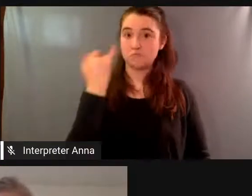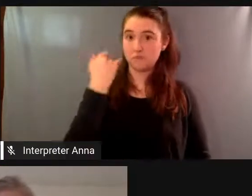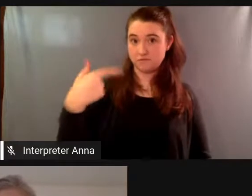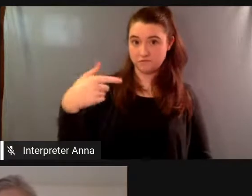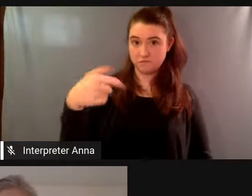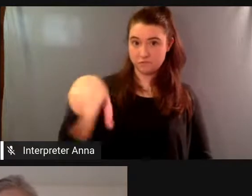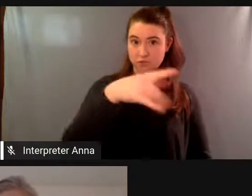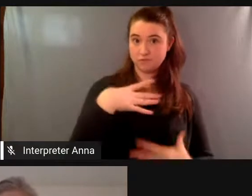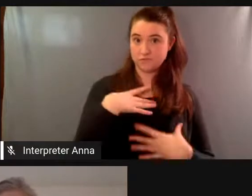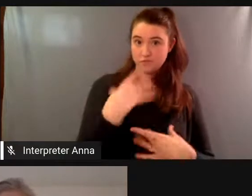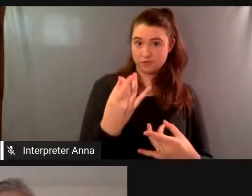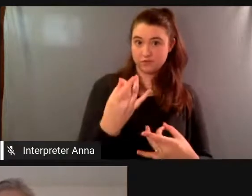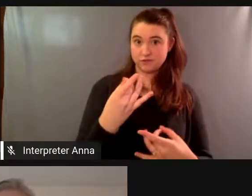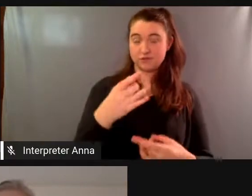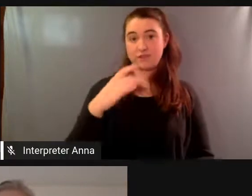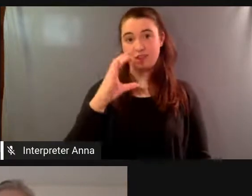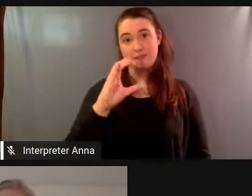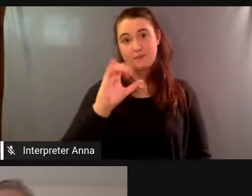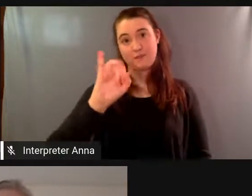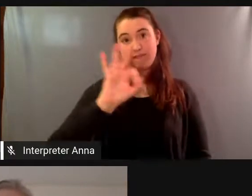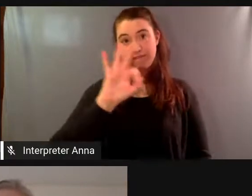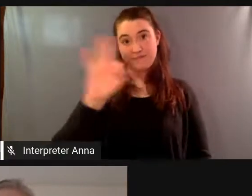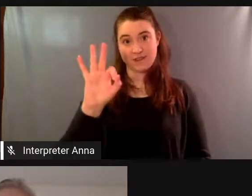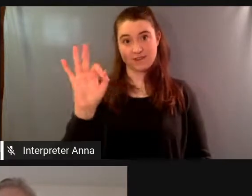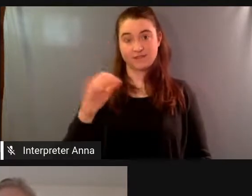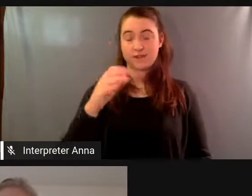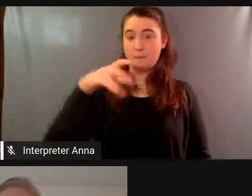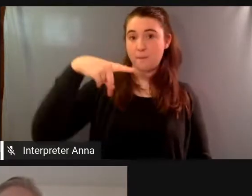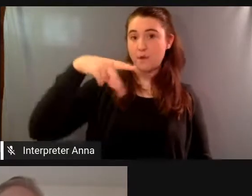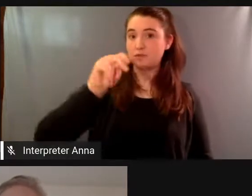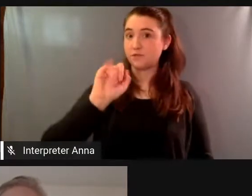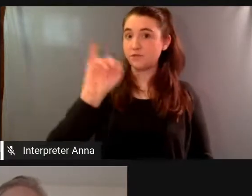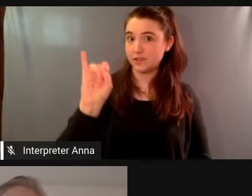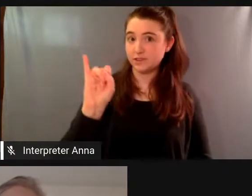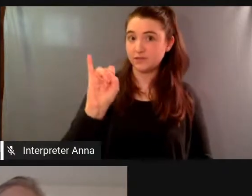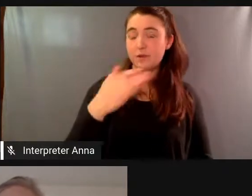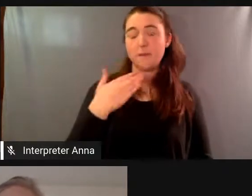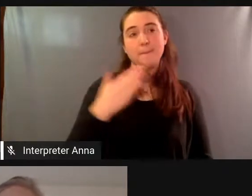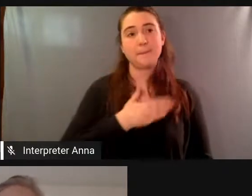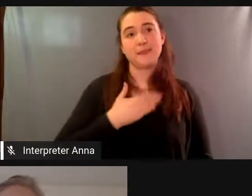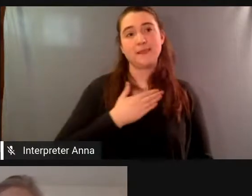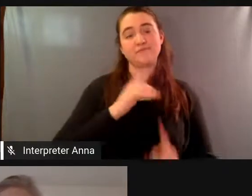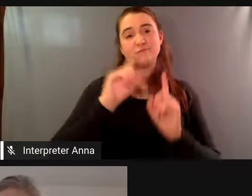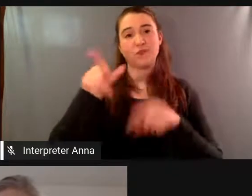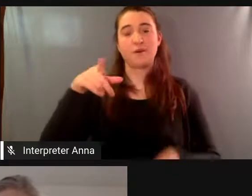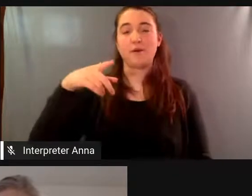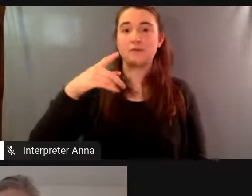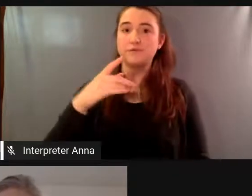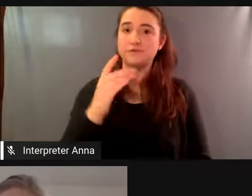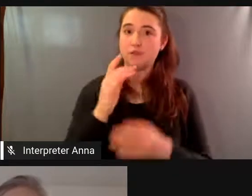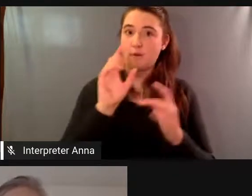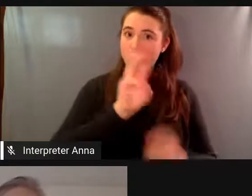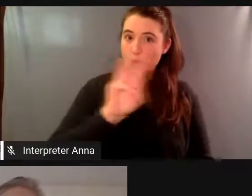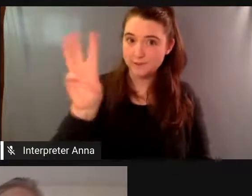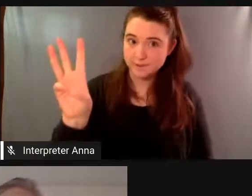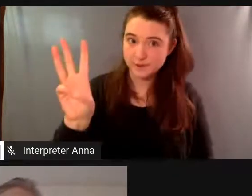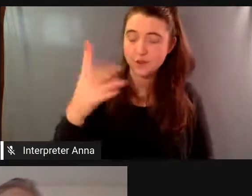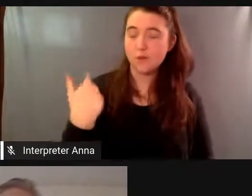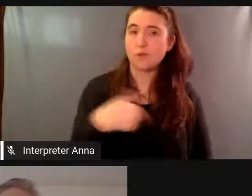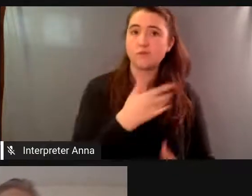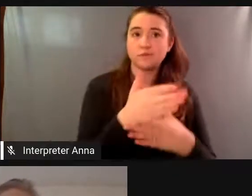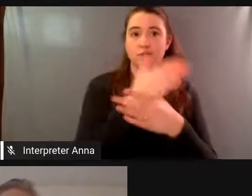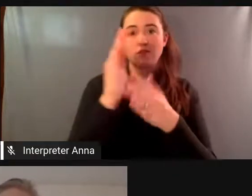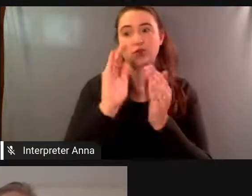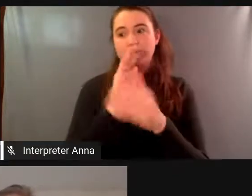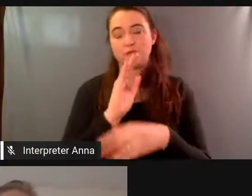kim and film fest and points north institute please visit our website at points north institute.org we are screening films weekly uh and bringing kind of new